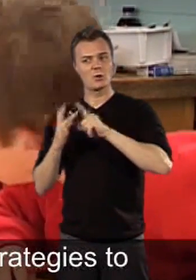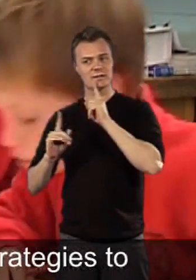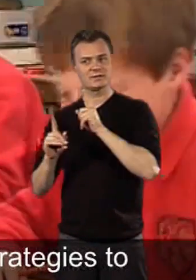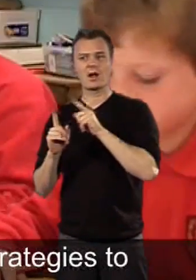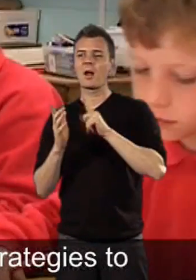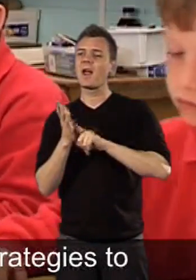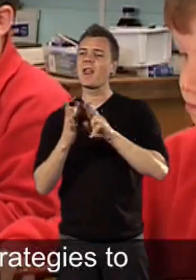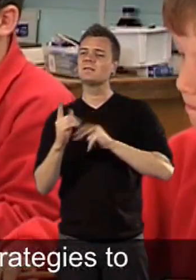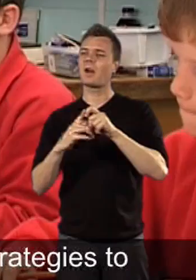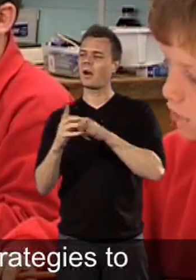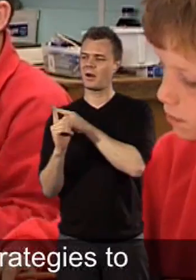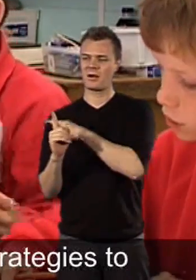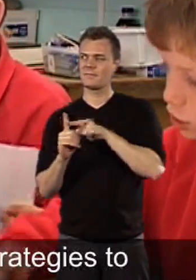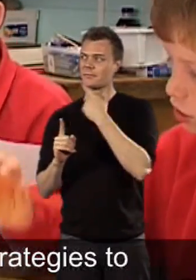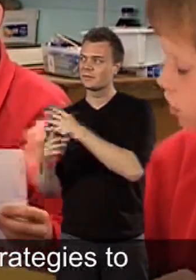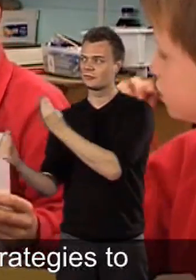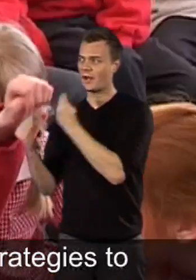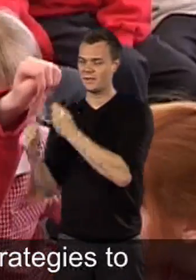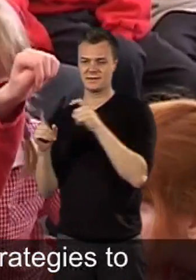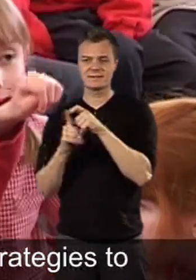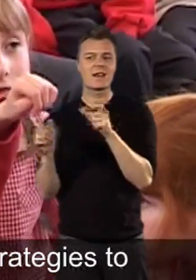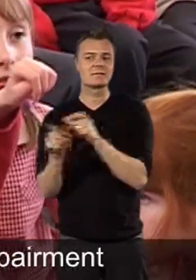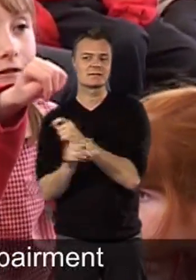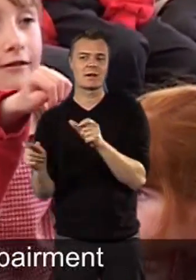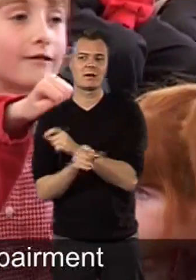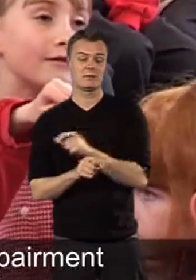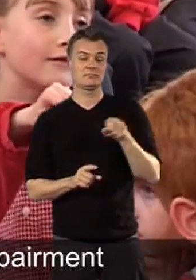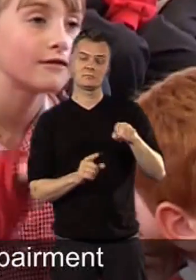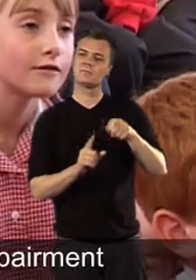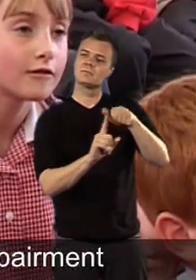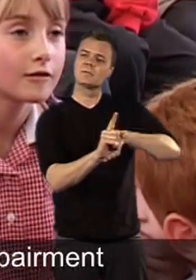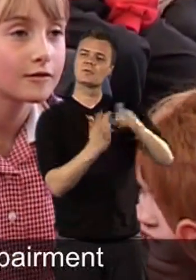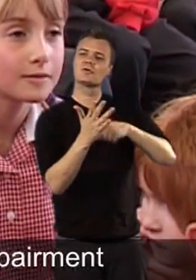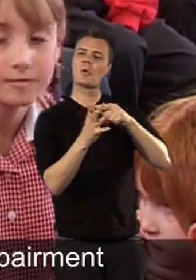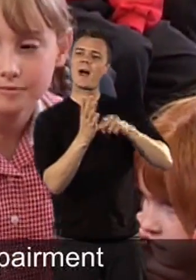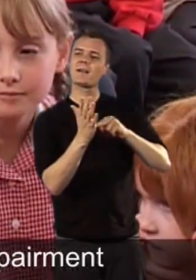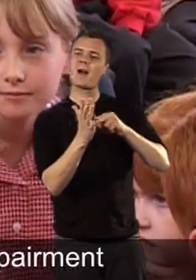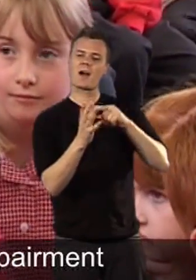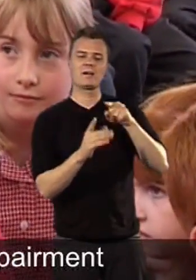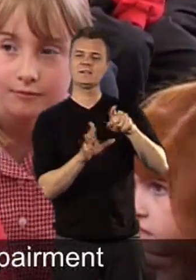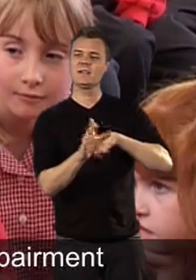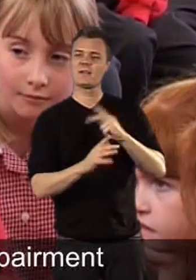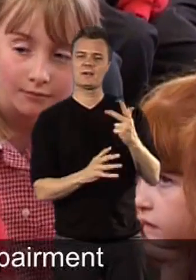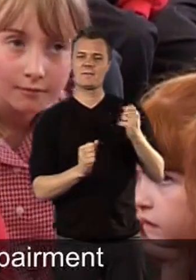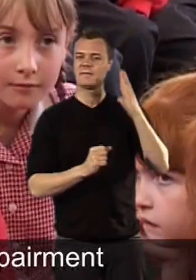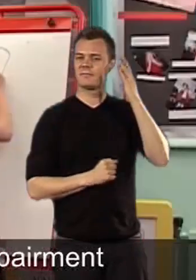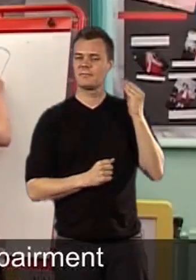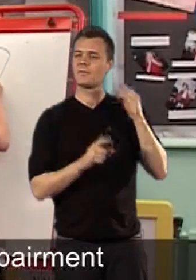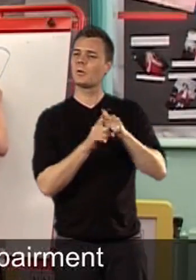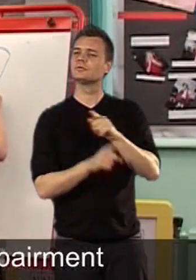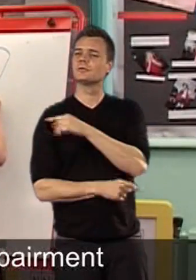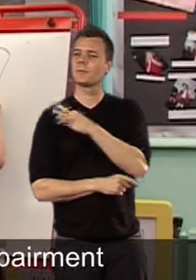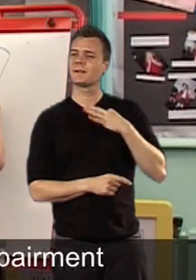training on strategies to support pupils with dyslexia. Joanna in year three has a hearing impairment and medical needs.